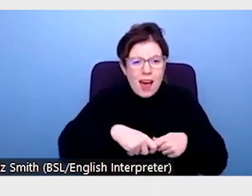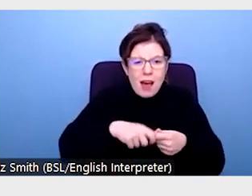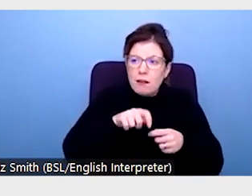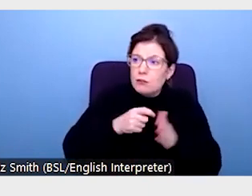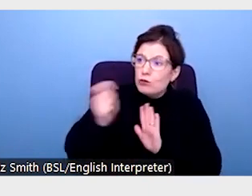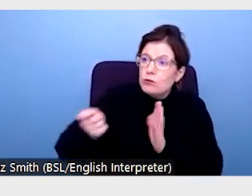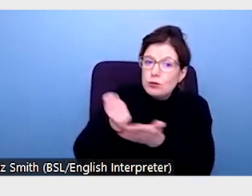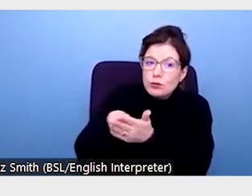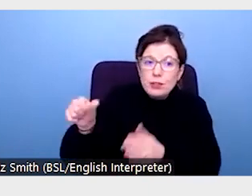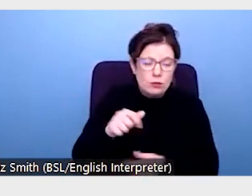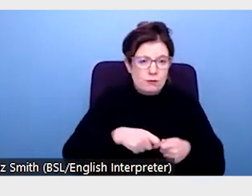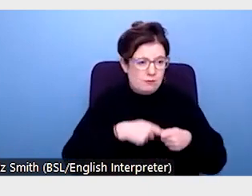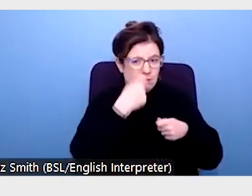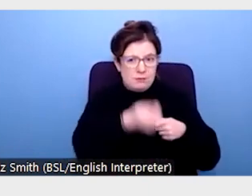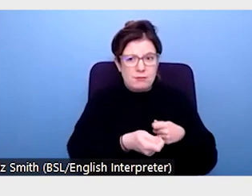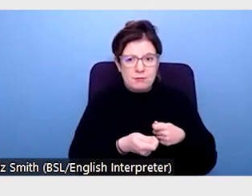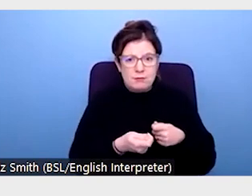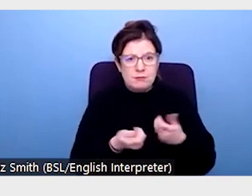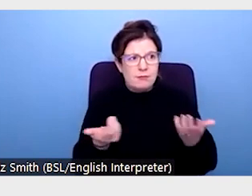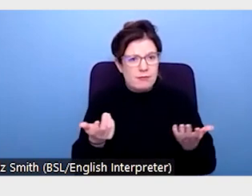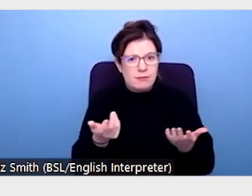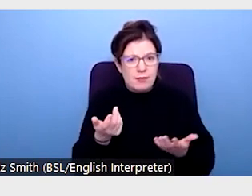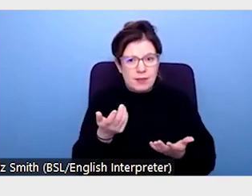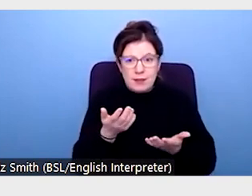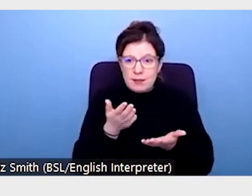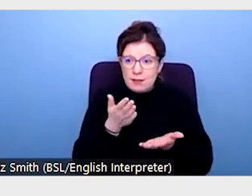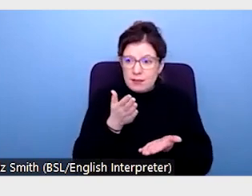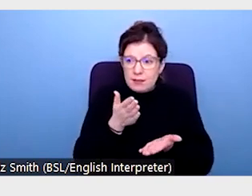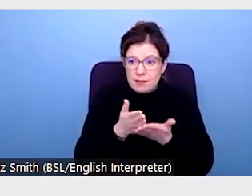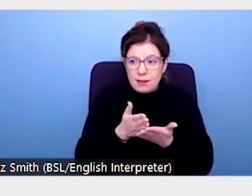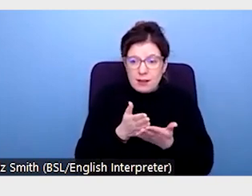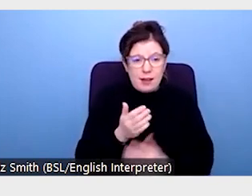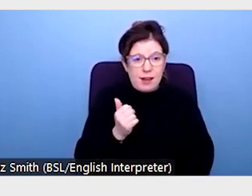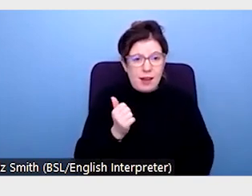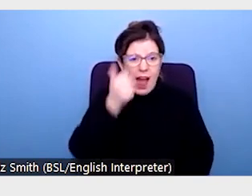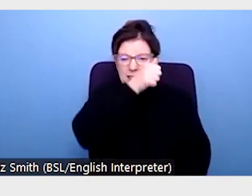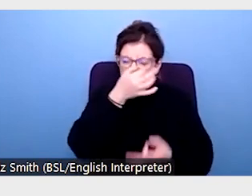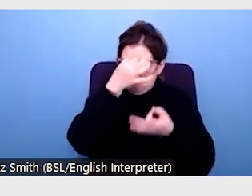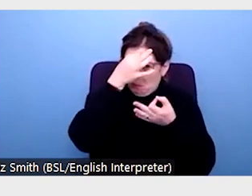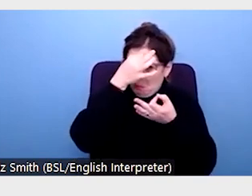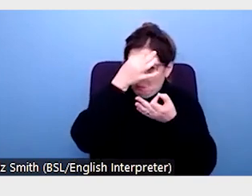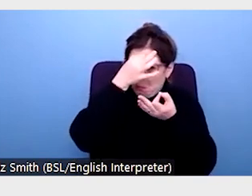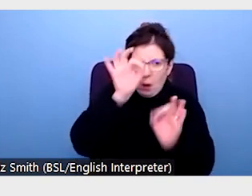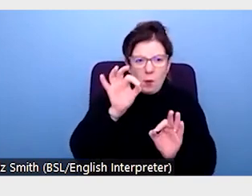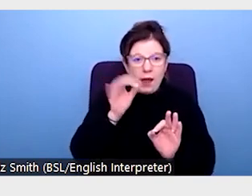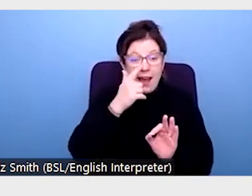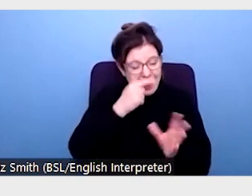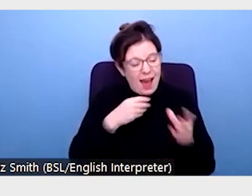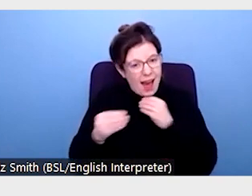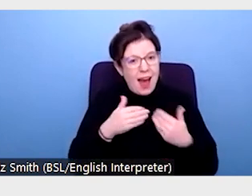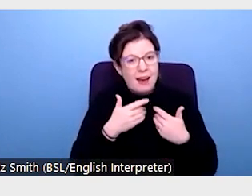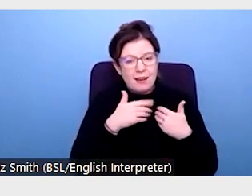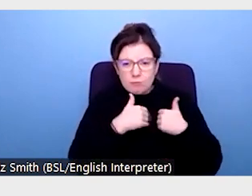demonstrating that such approaches do not have to come at the expense of what's called academic rigor. Considering that disabled